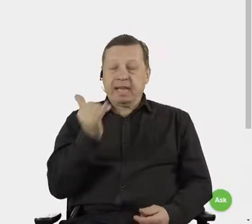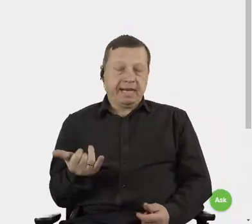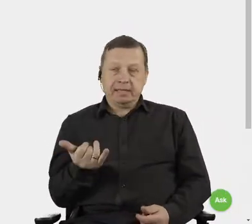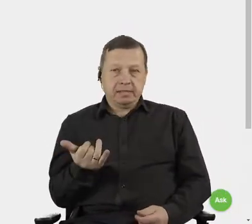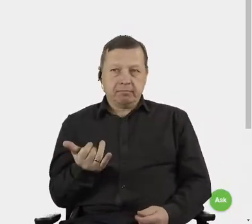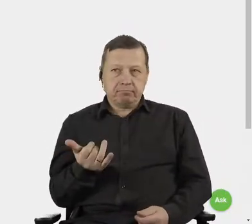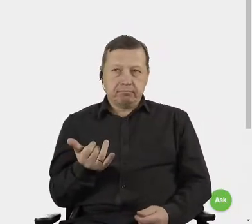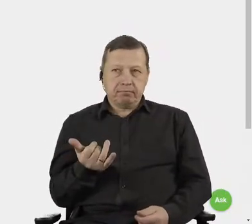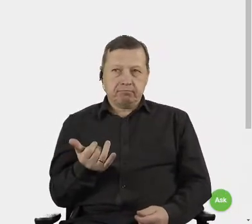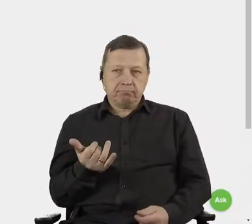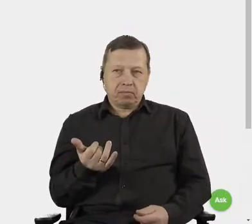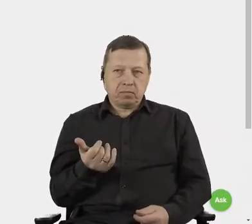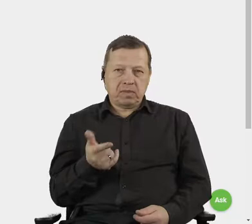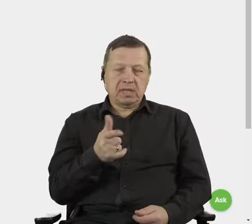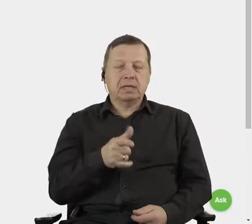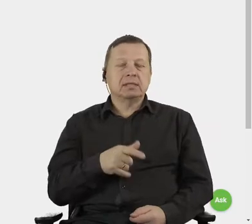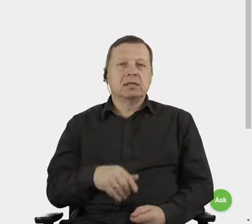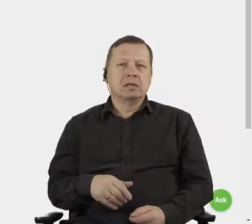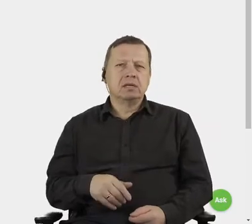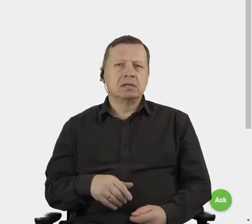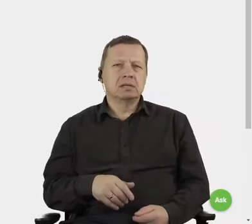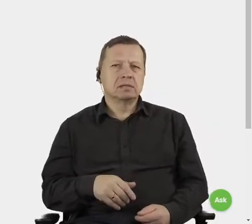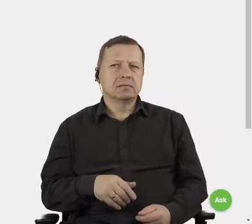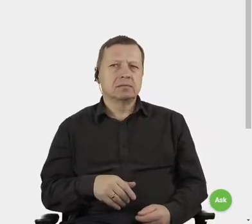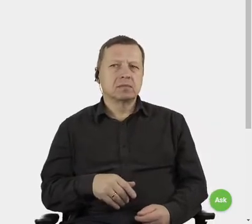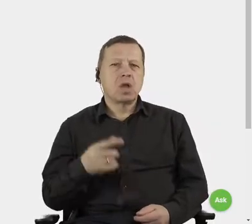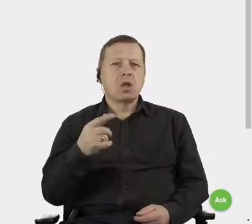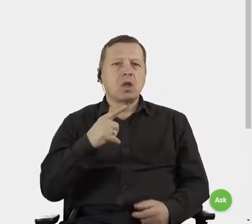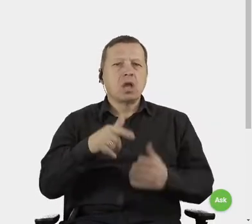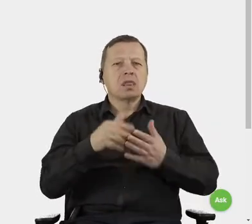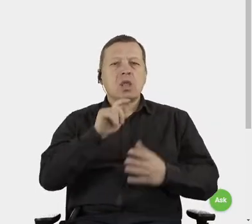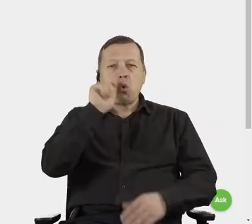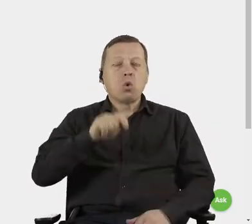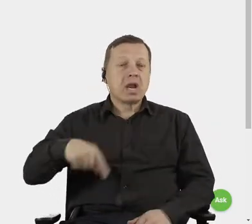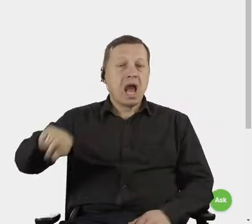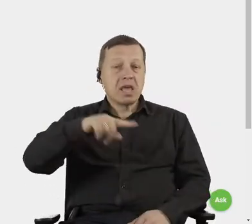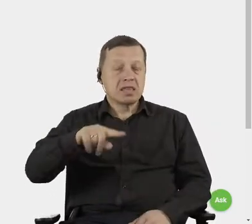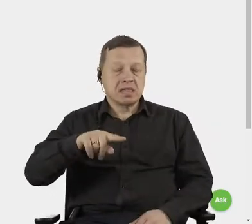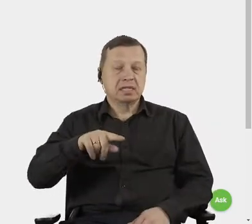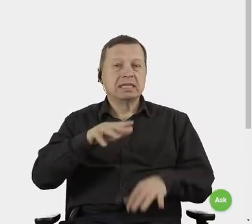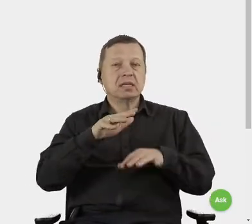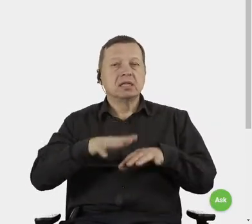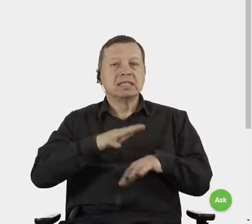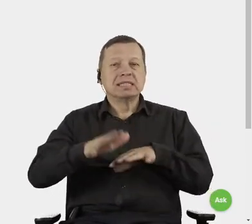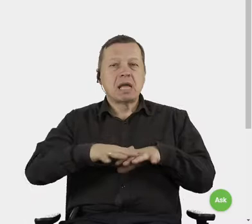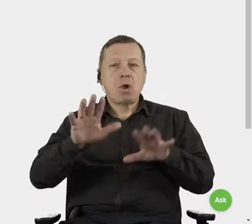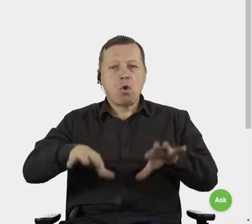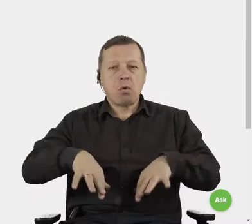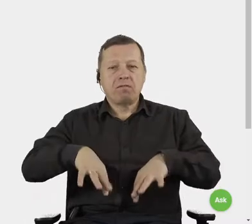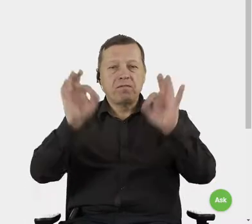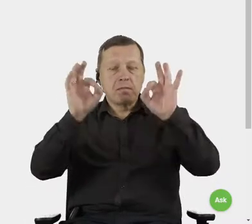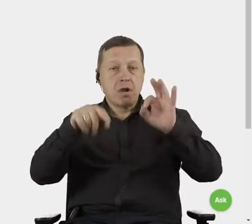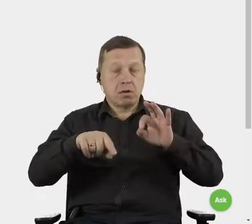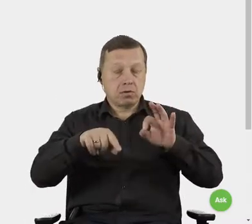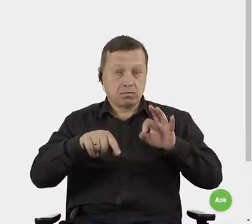of voting in Ukraine and use tech tools for doing this process more easily and clearly? And, and I would understand that